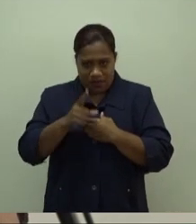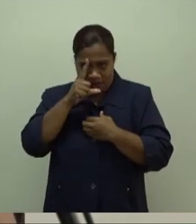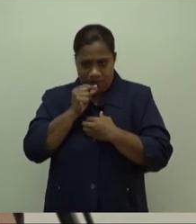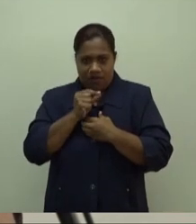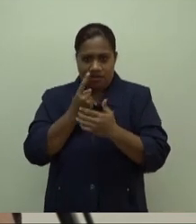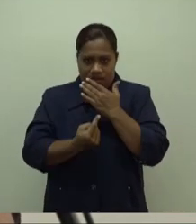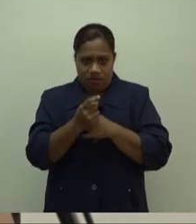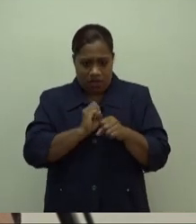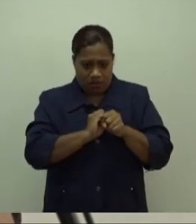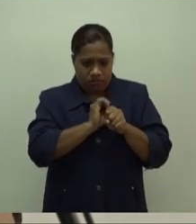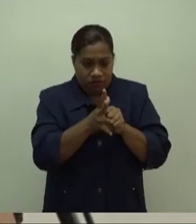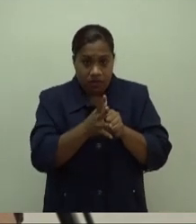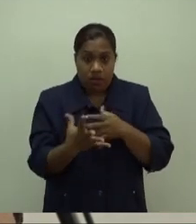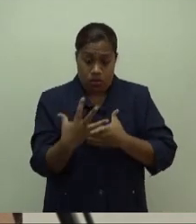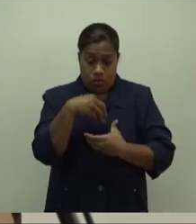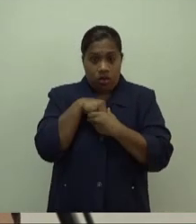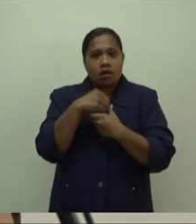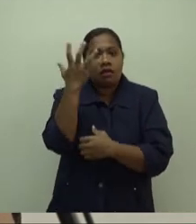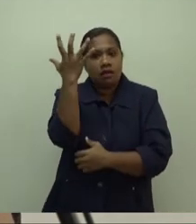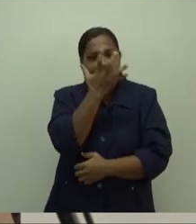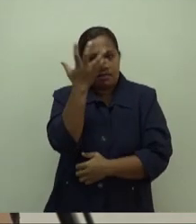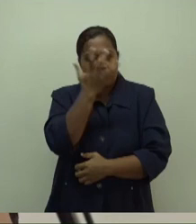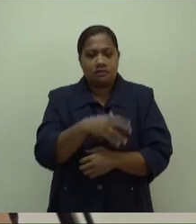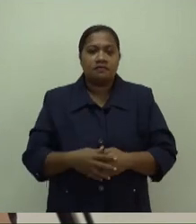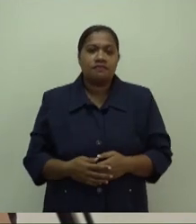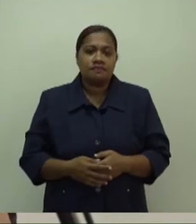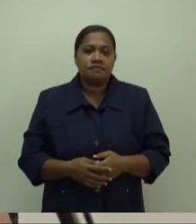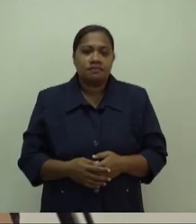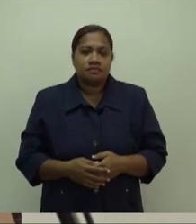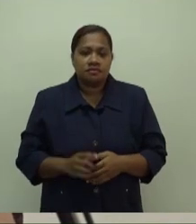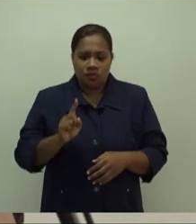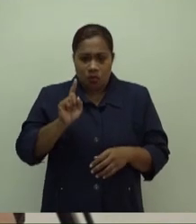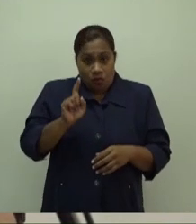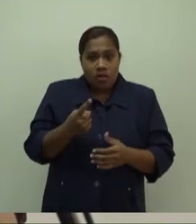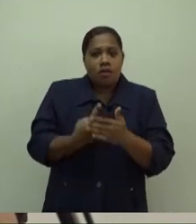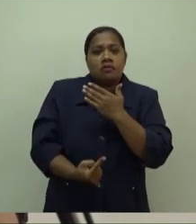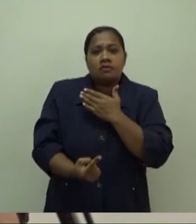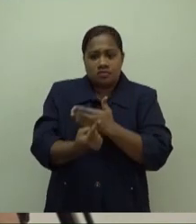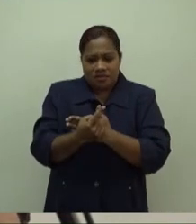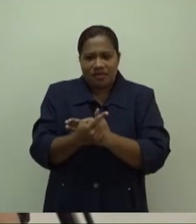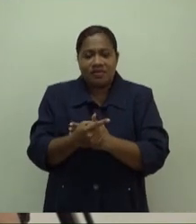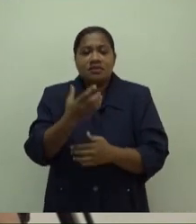But the suffering it creates is not second to any threat our people face to their well-being.